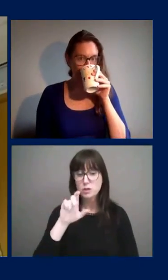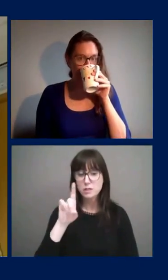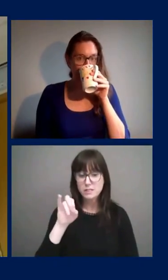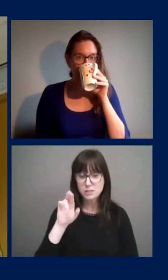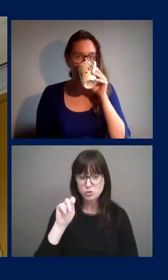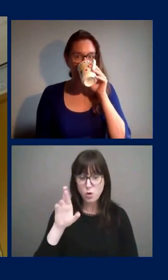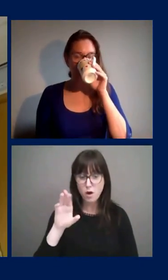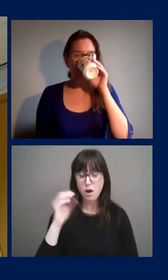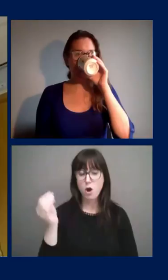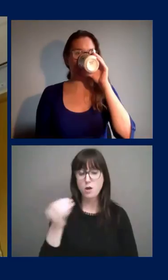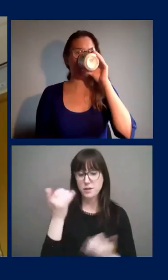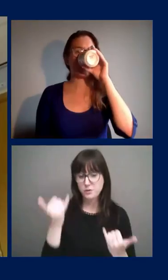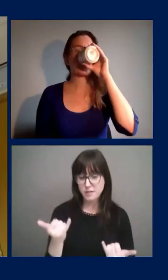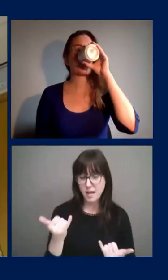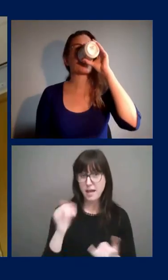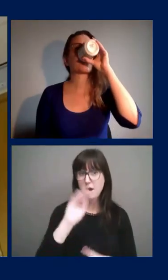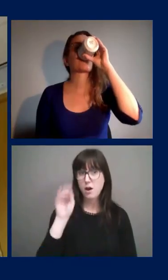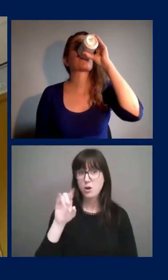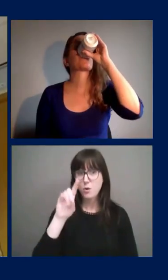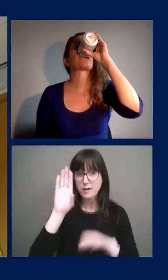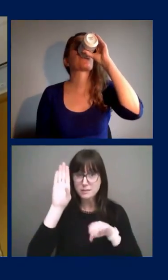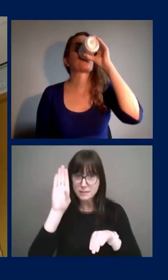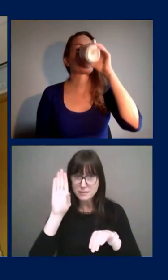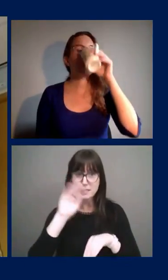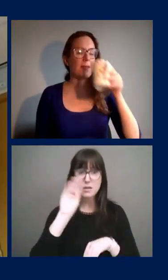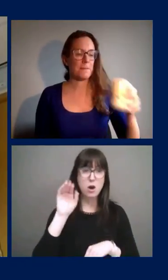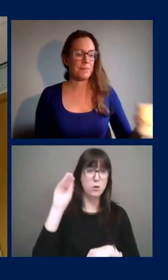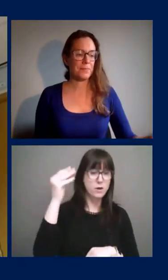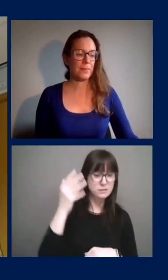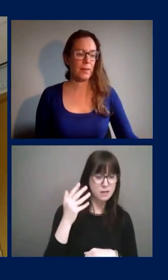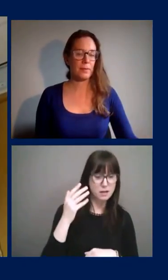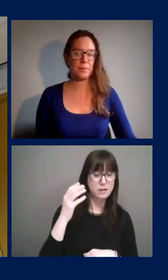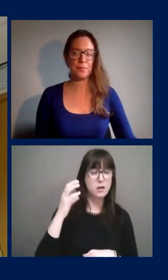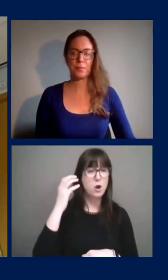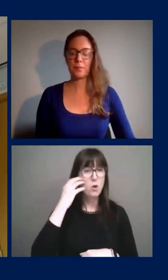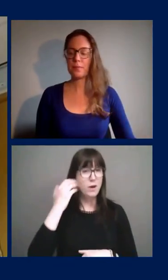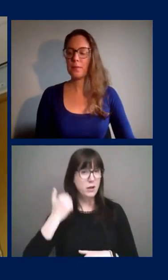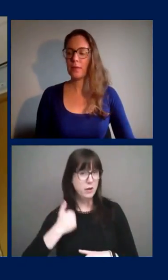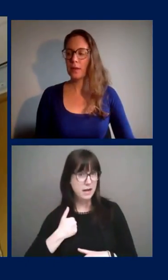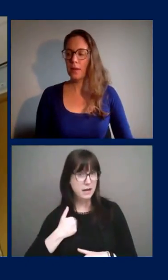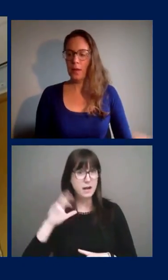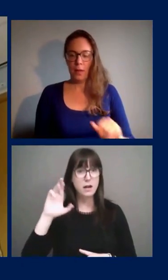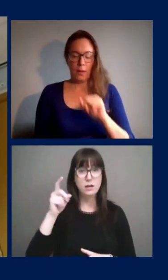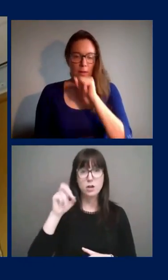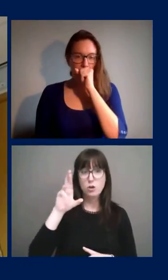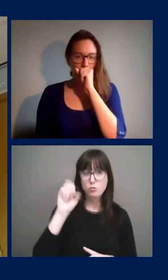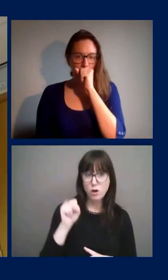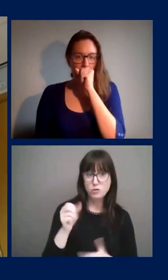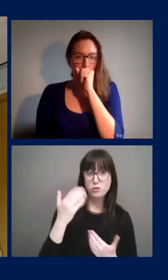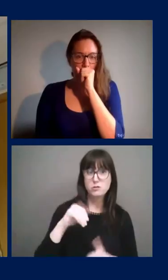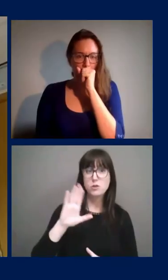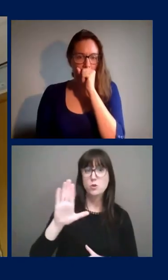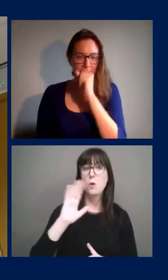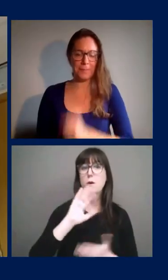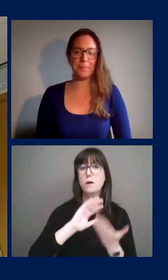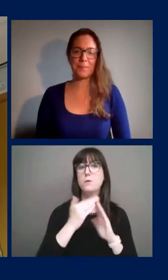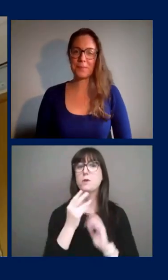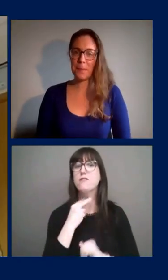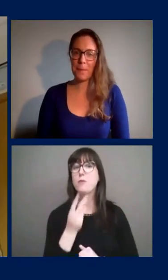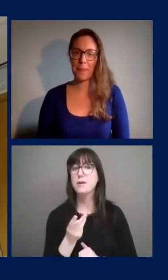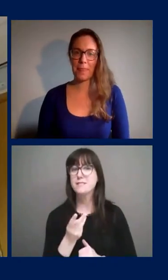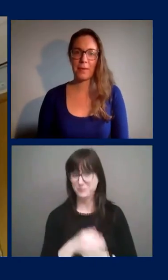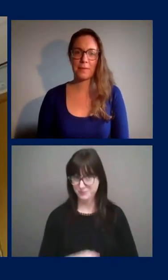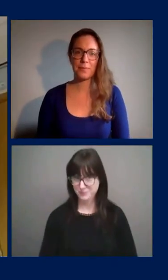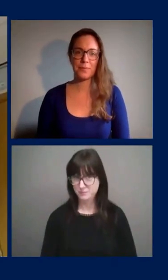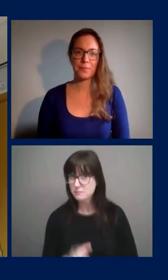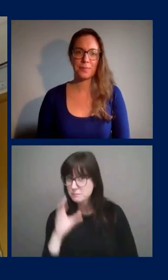Today, Ottawa Citizen, Ottawa Sun, Reg de Canada, Rogers TV, and your community voice. Have I missed